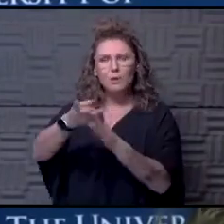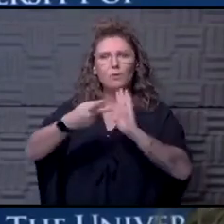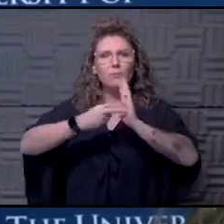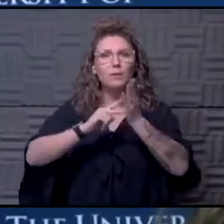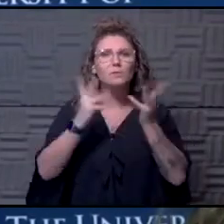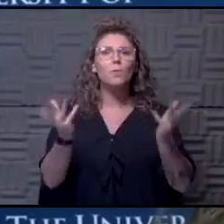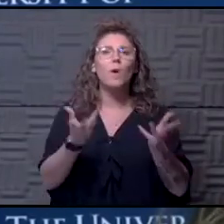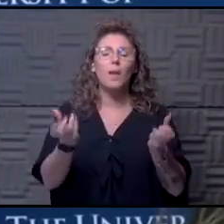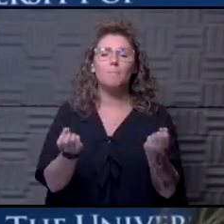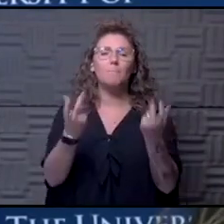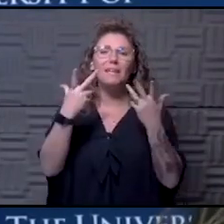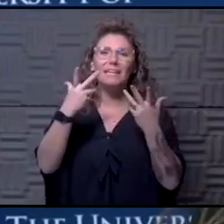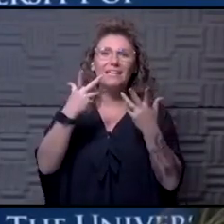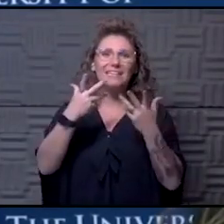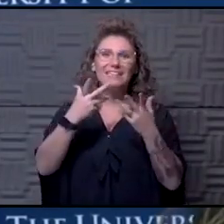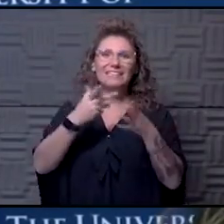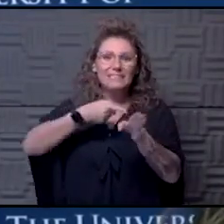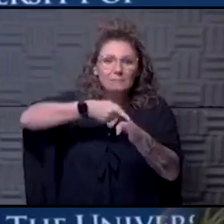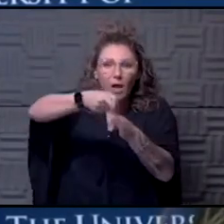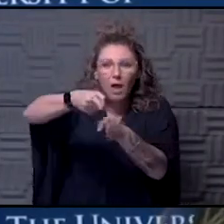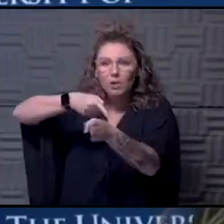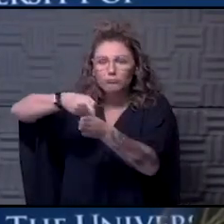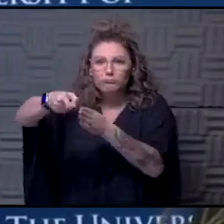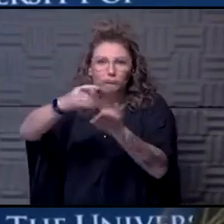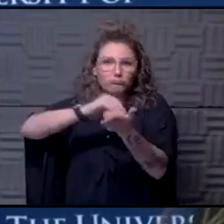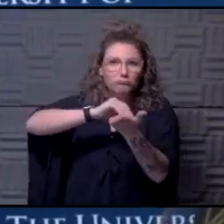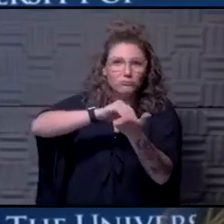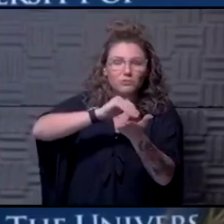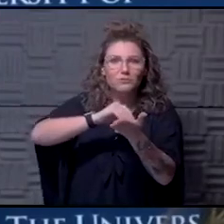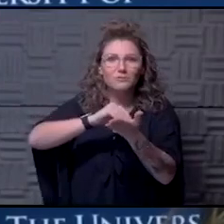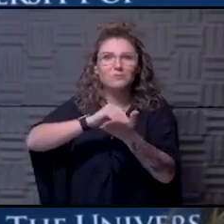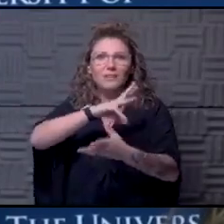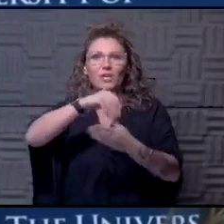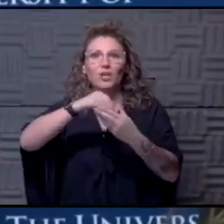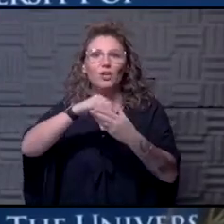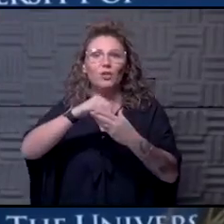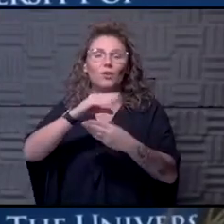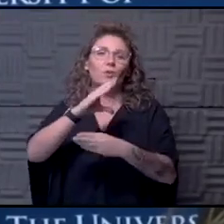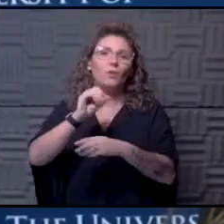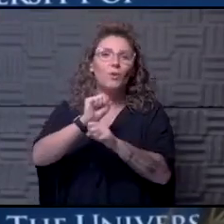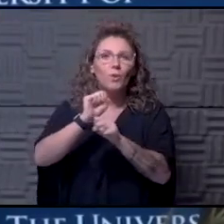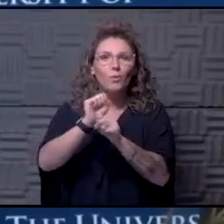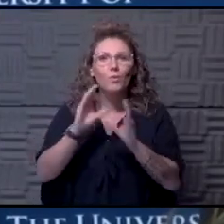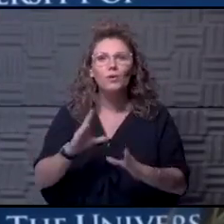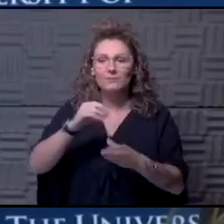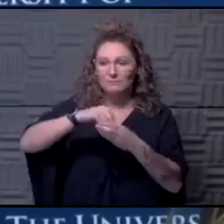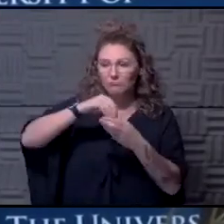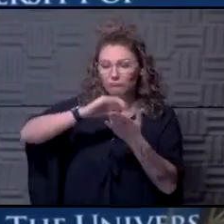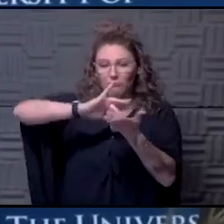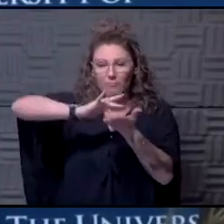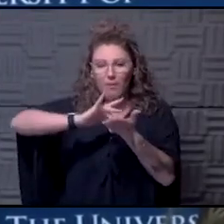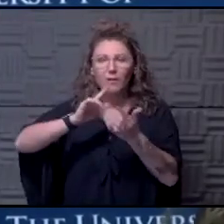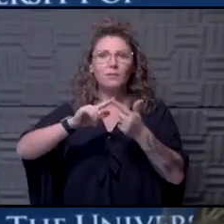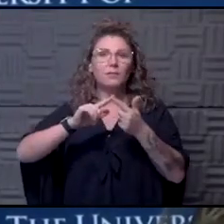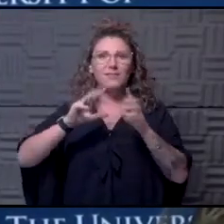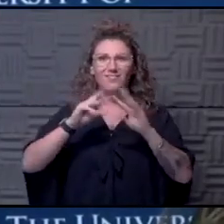multiple specialties involved, including our colleagues in internal medicine and family medicine.